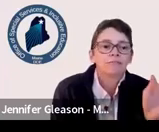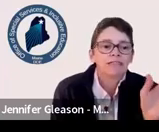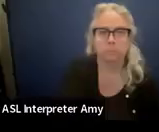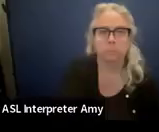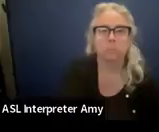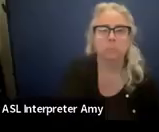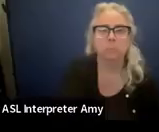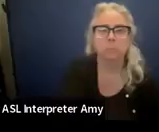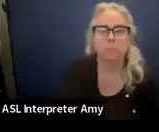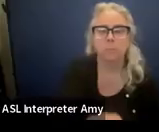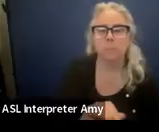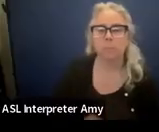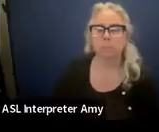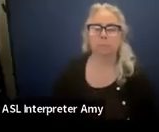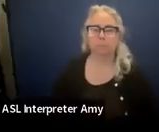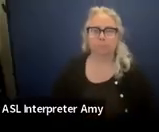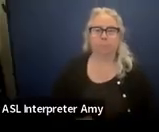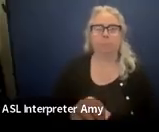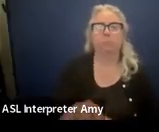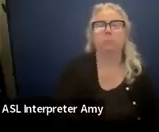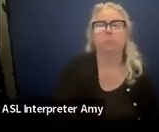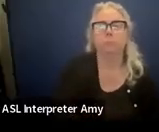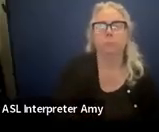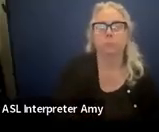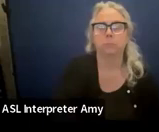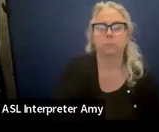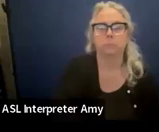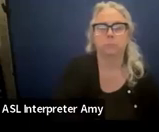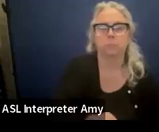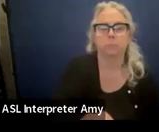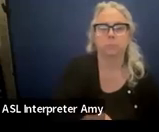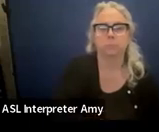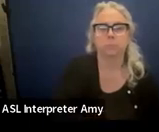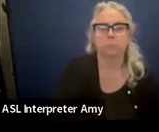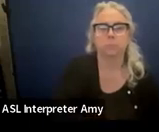that. I know that makes a lot of people sweaty in their pits to think about.